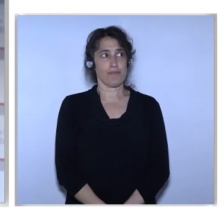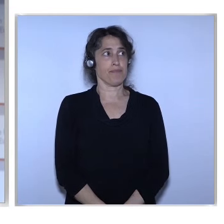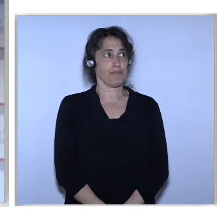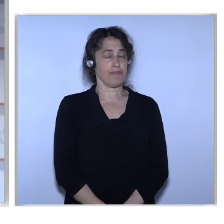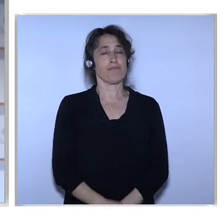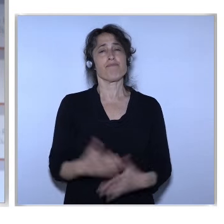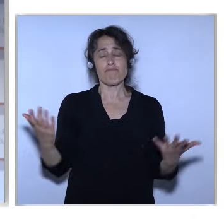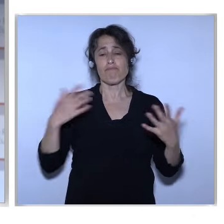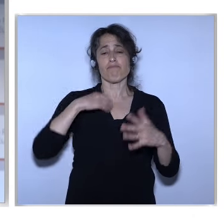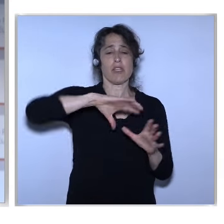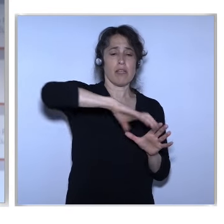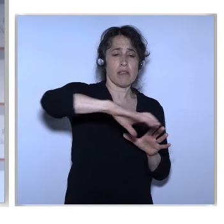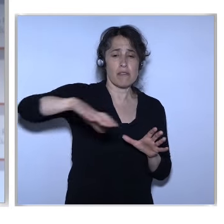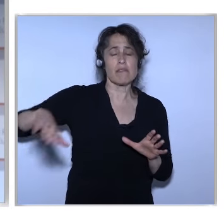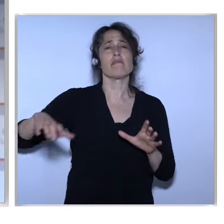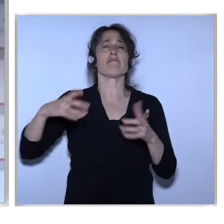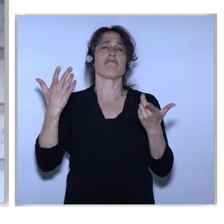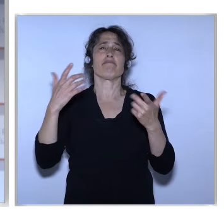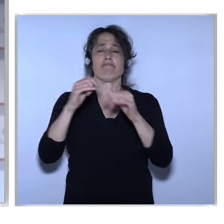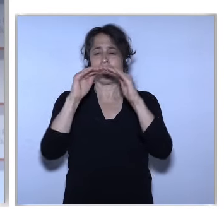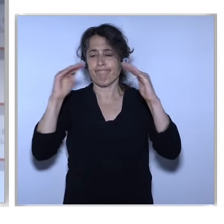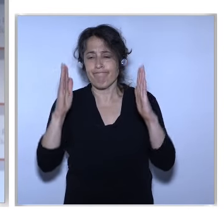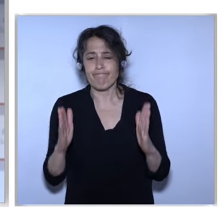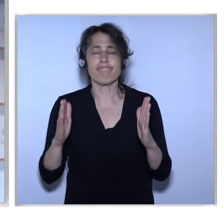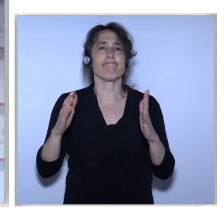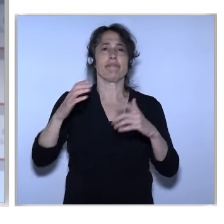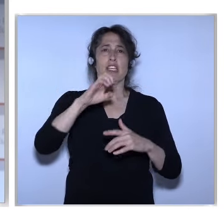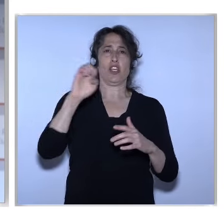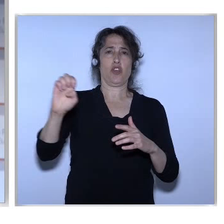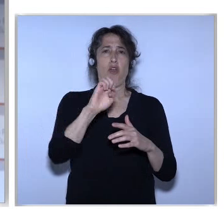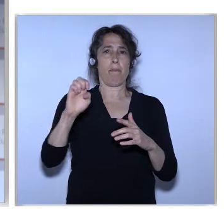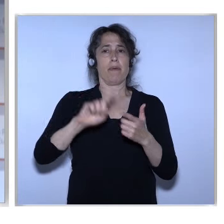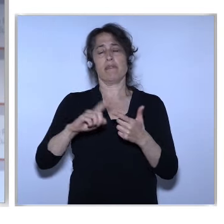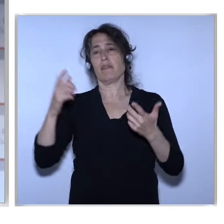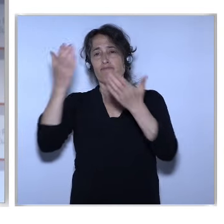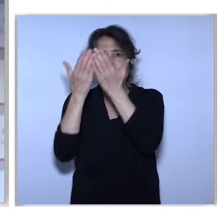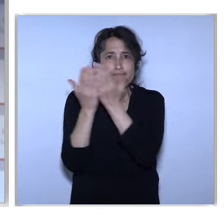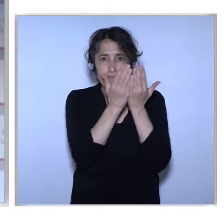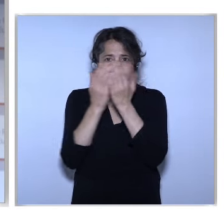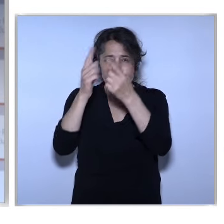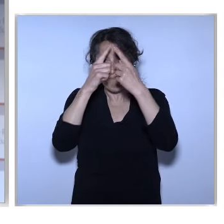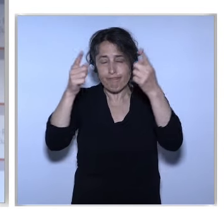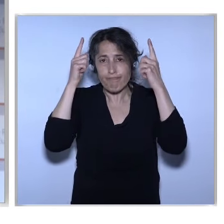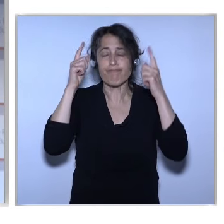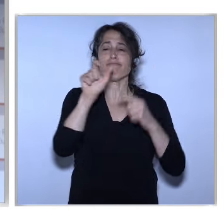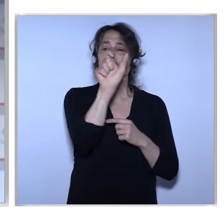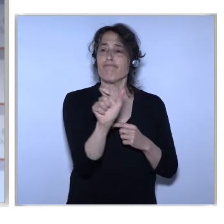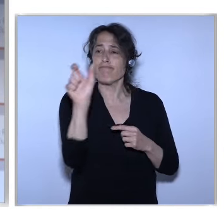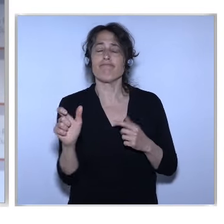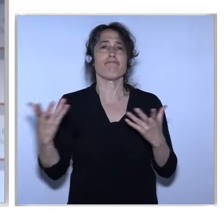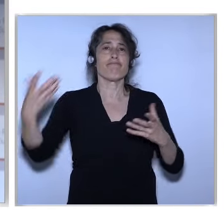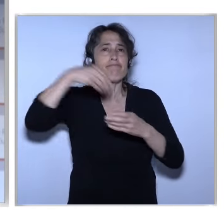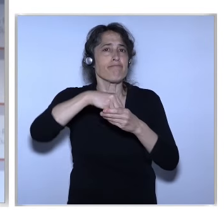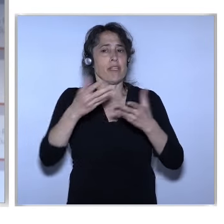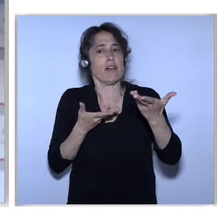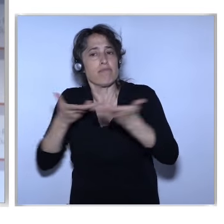EU institutions, academia, industry and citizens representatives Should participate In order